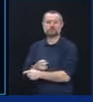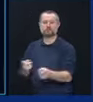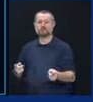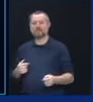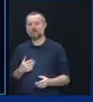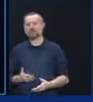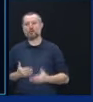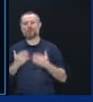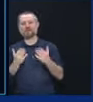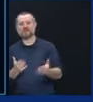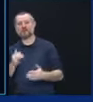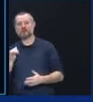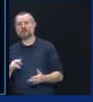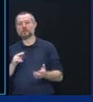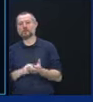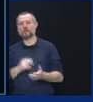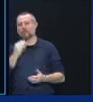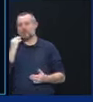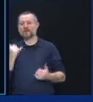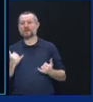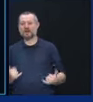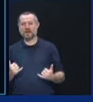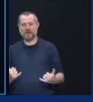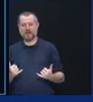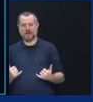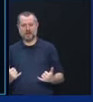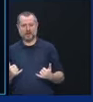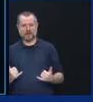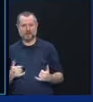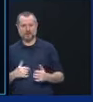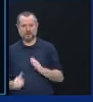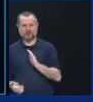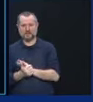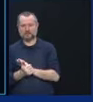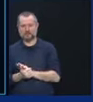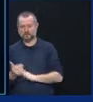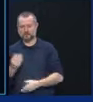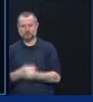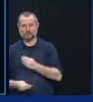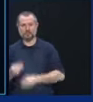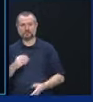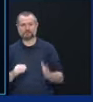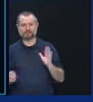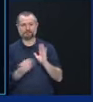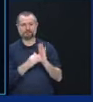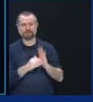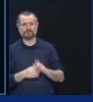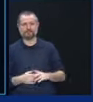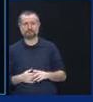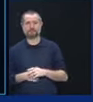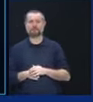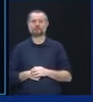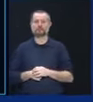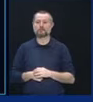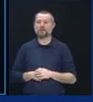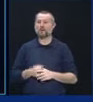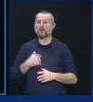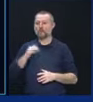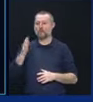reform agenda today in my amendments to the New York State budget. I will not sign the budget